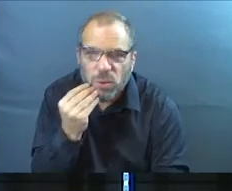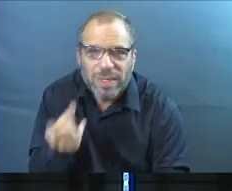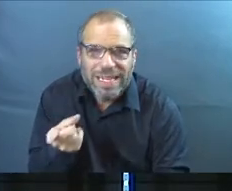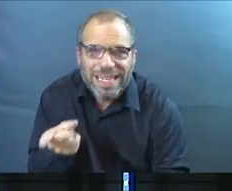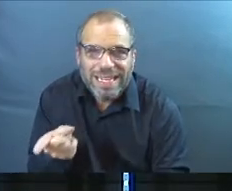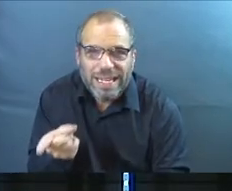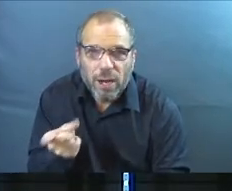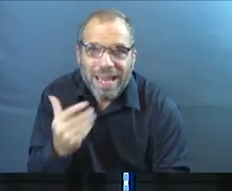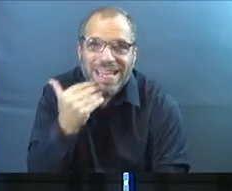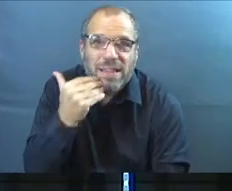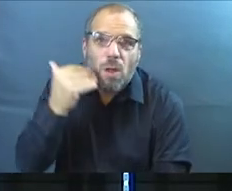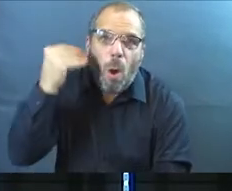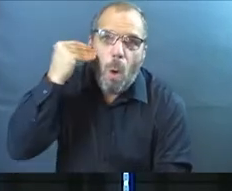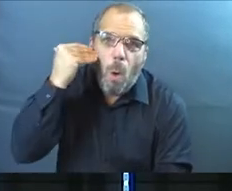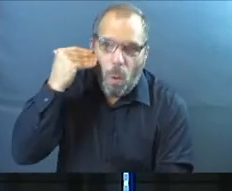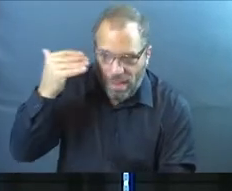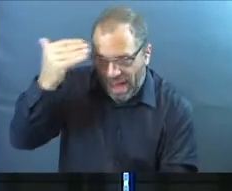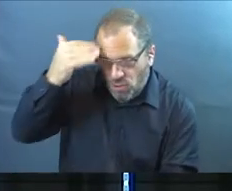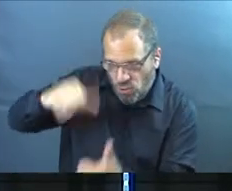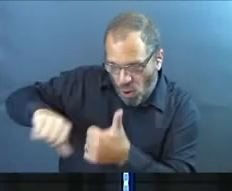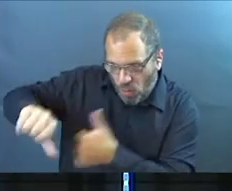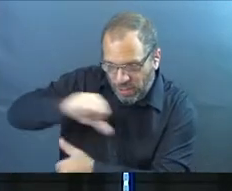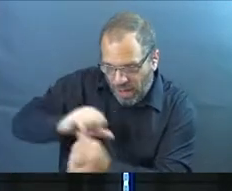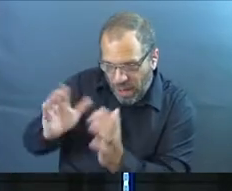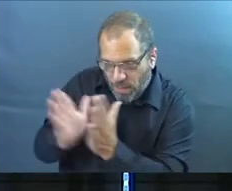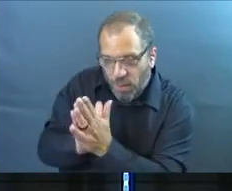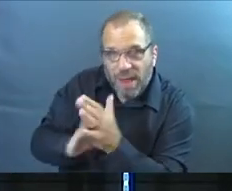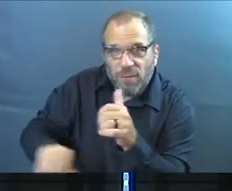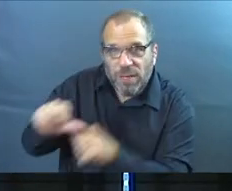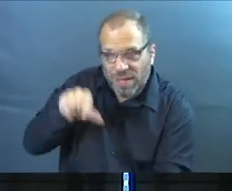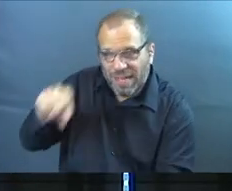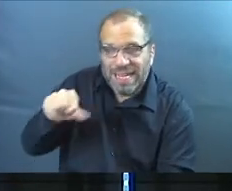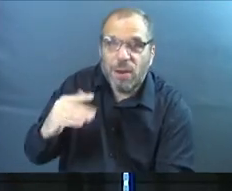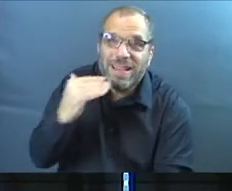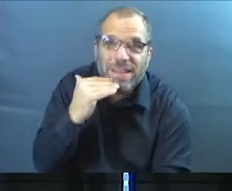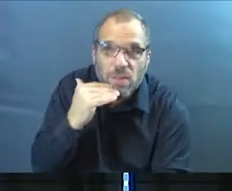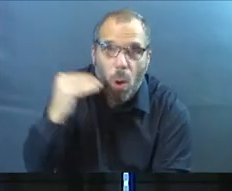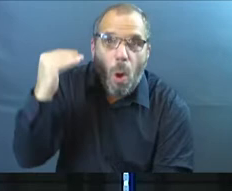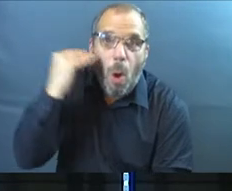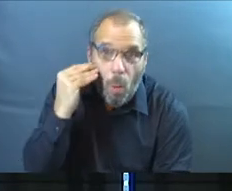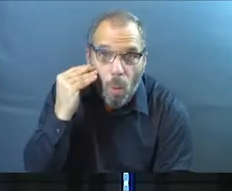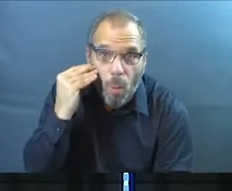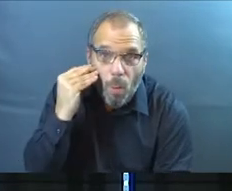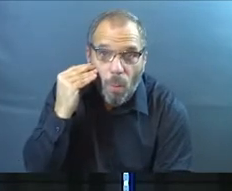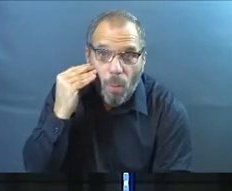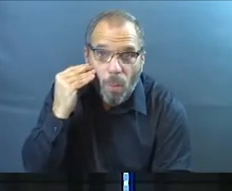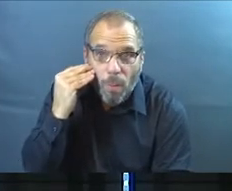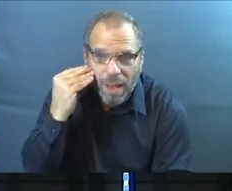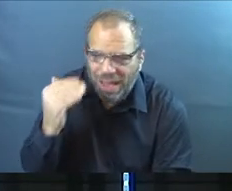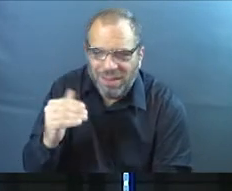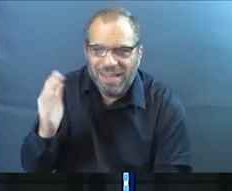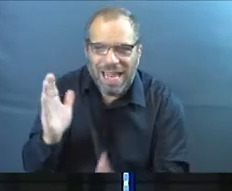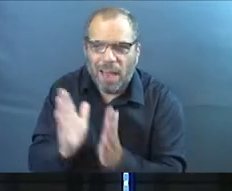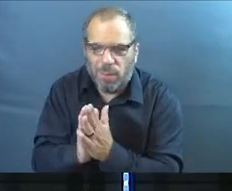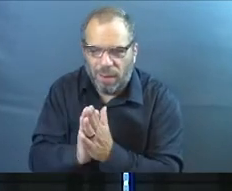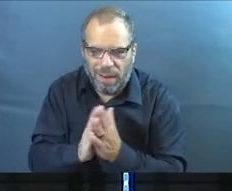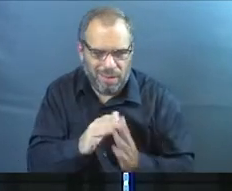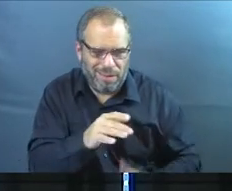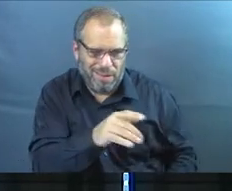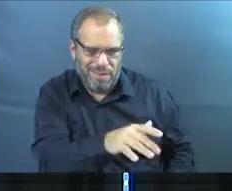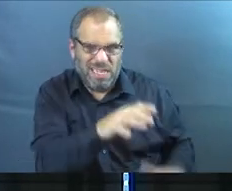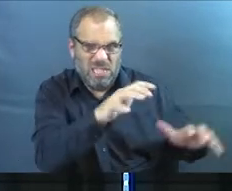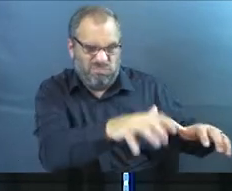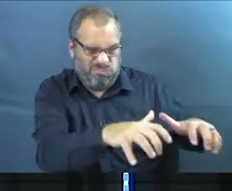And that's where you're actually going to get to know each other and pray for each other's prayer requests. Because you're not praying for each other's prayer requests